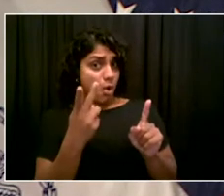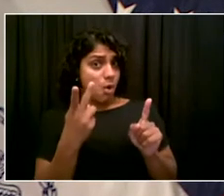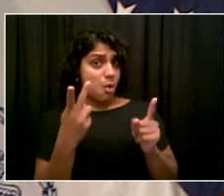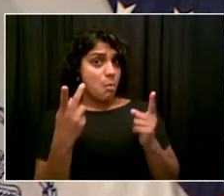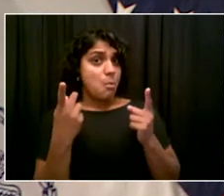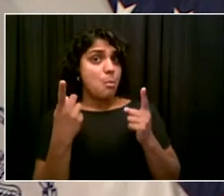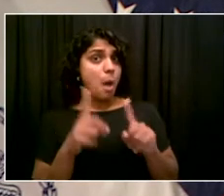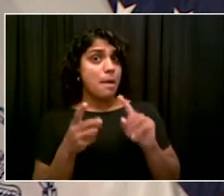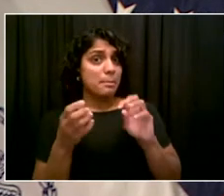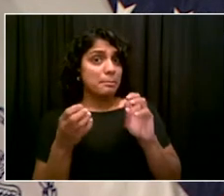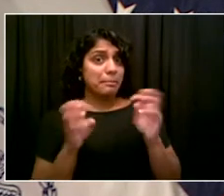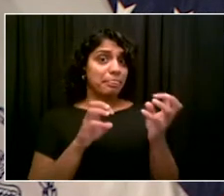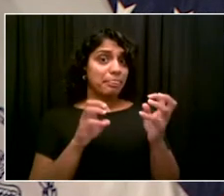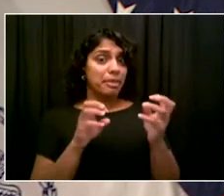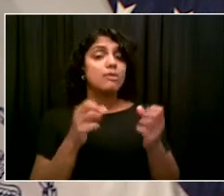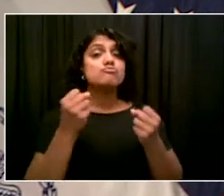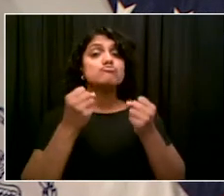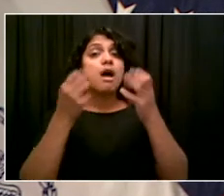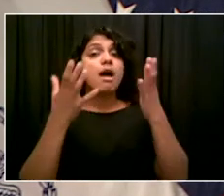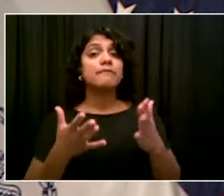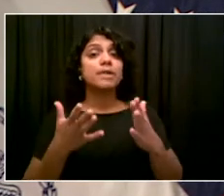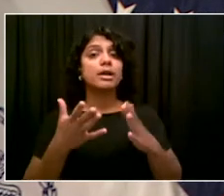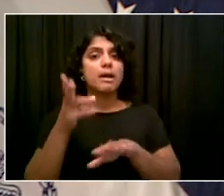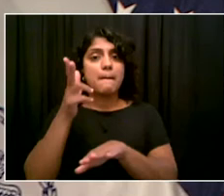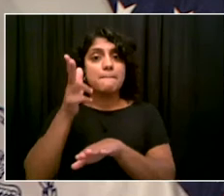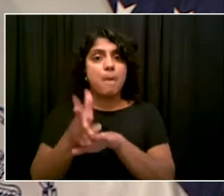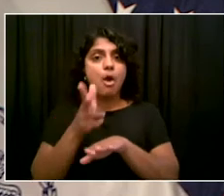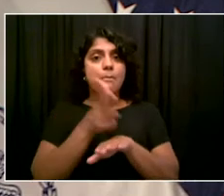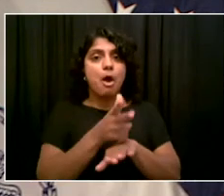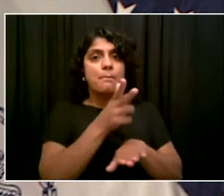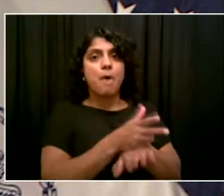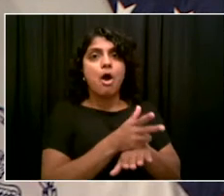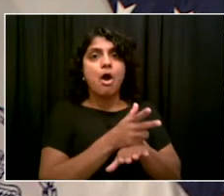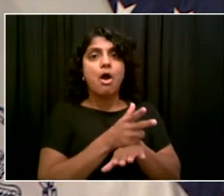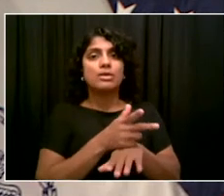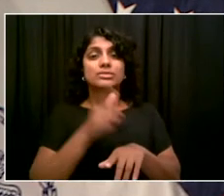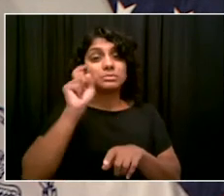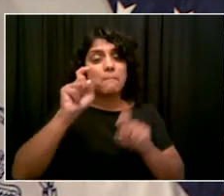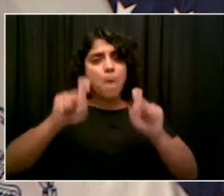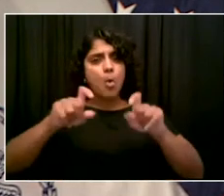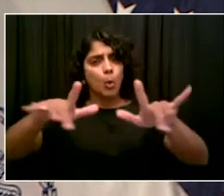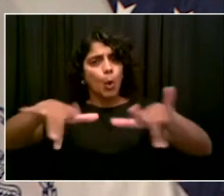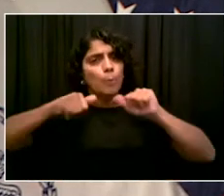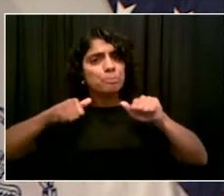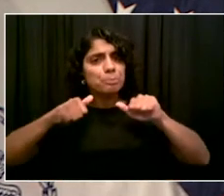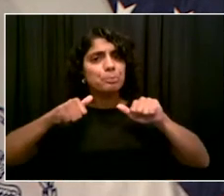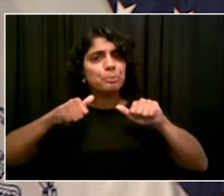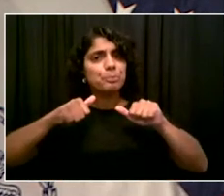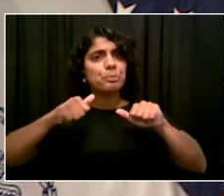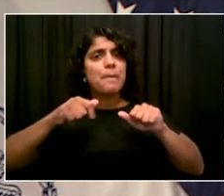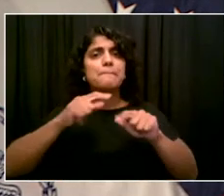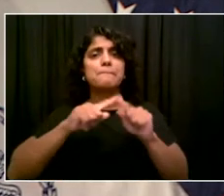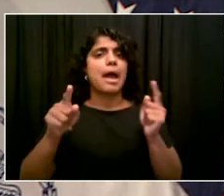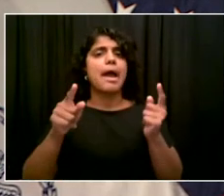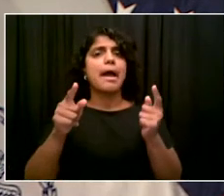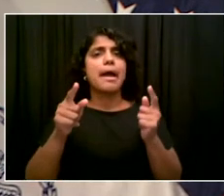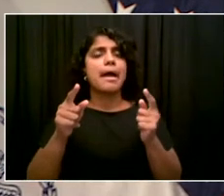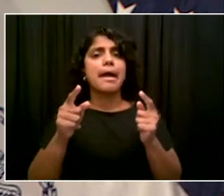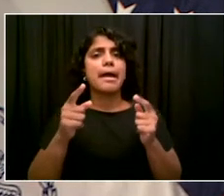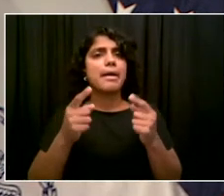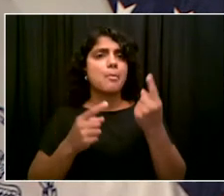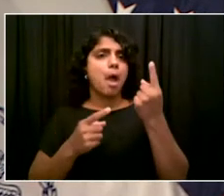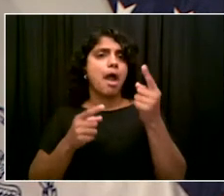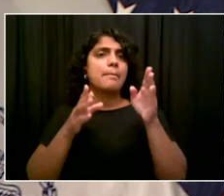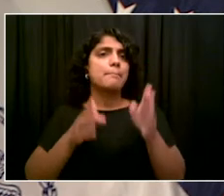to park in those zones by City Council candidate Andy Yi Chen to ignore those signs, which he claims are unauthorized. Now,